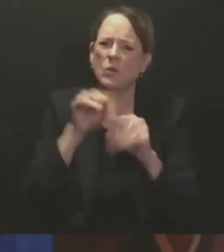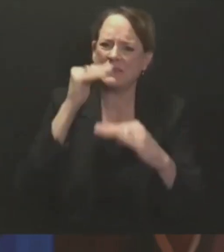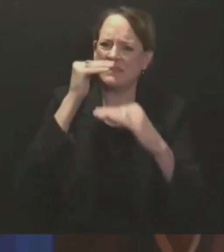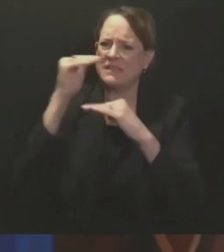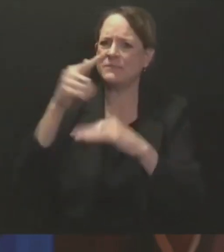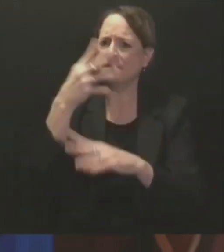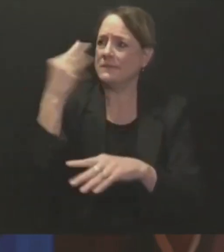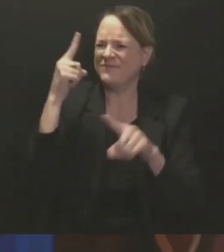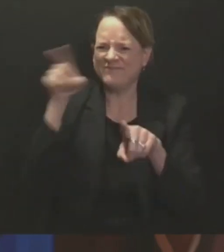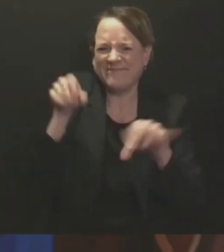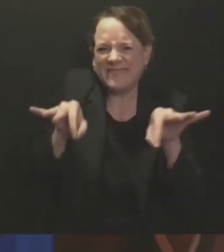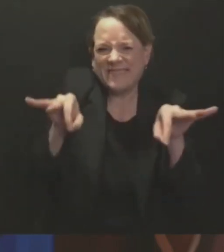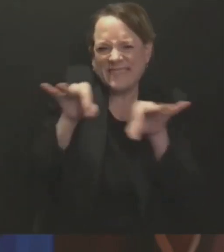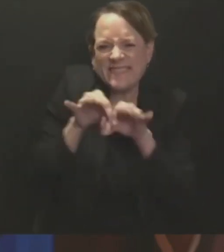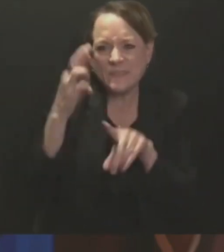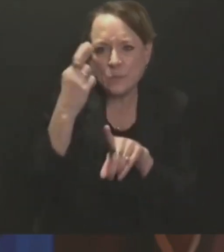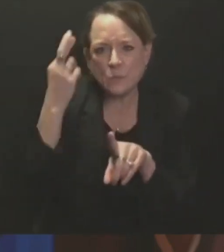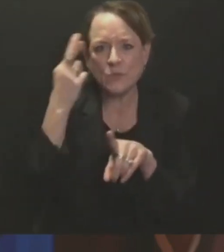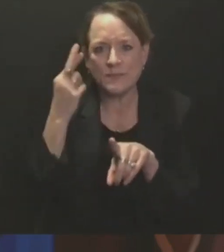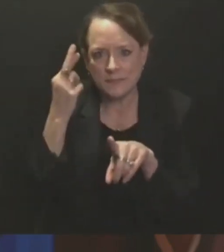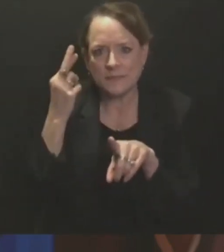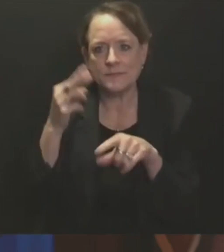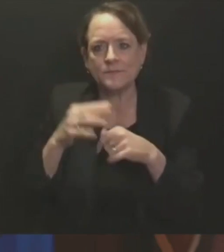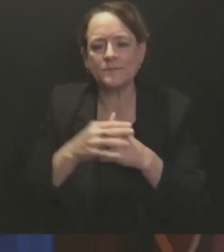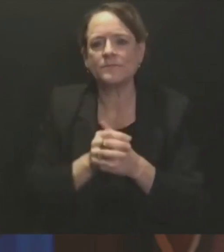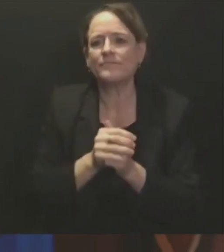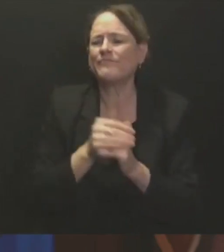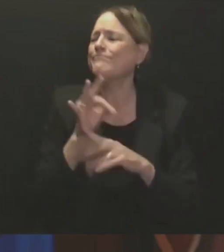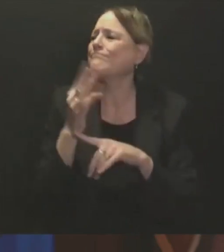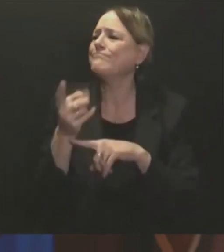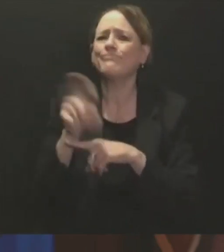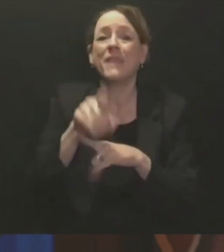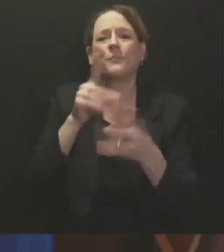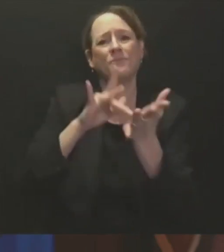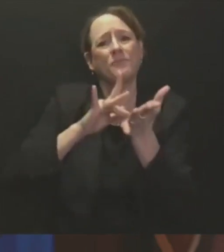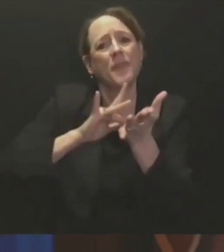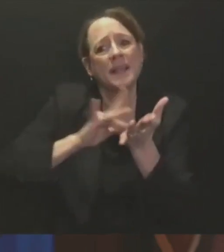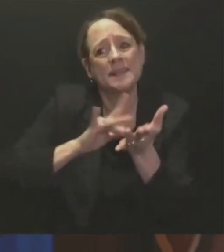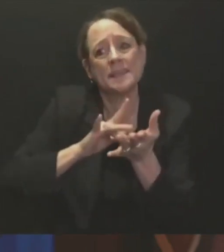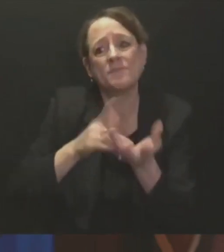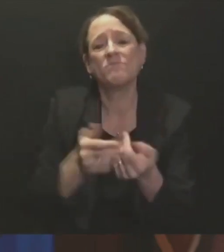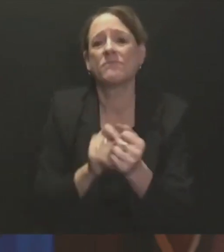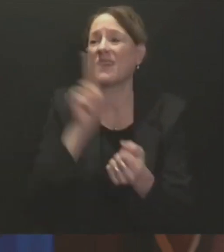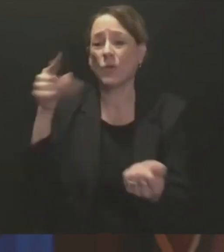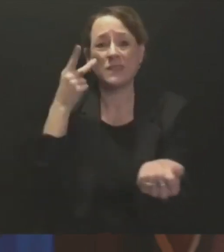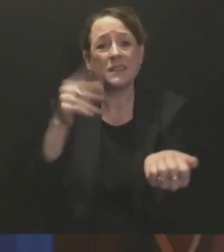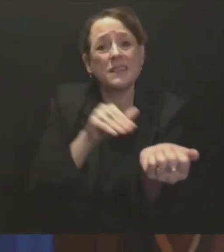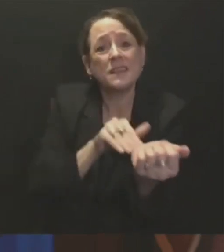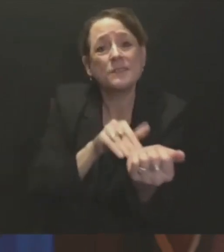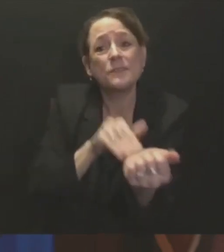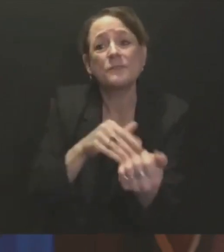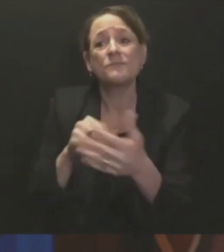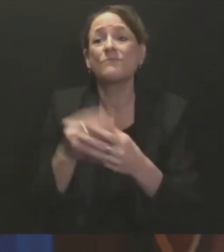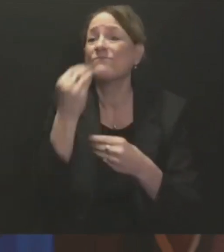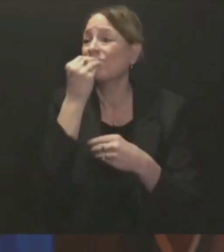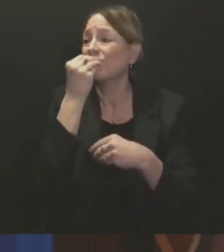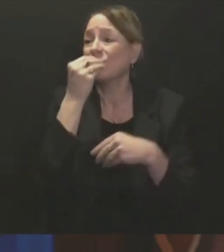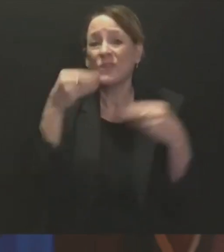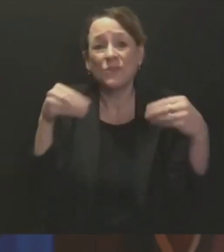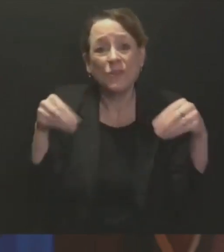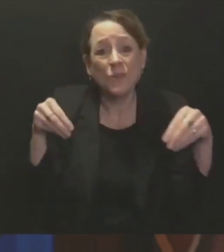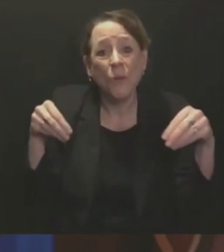absolutely necessary, like going to the doctor, picking up prescriptions, grabbing groceries, or getting tested.